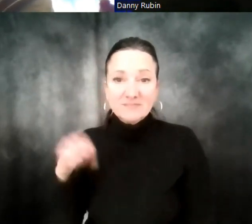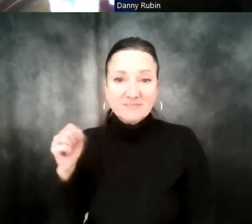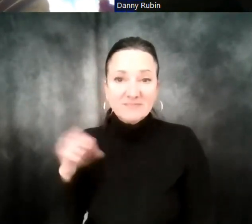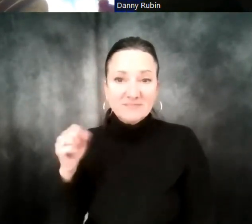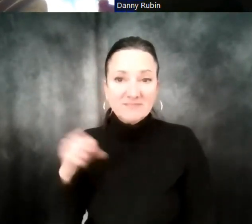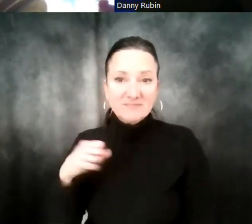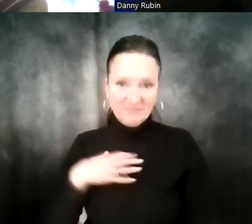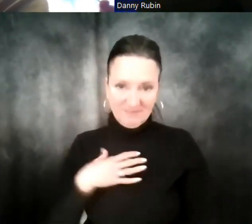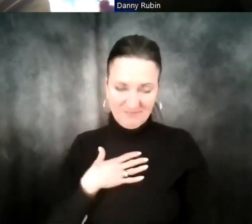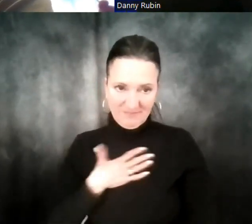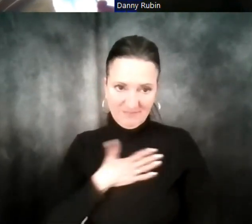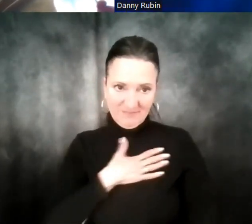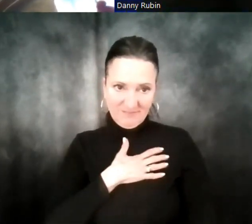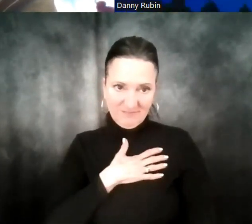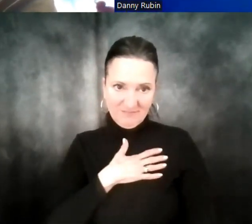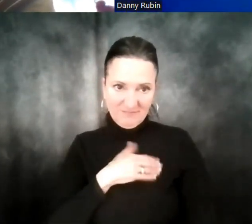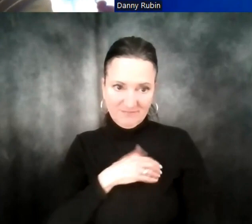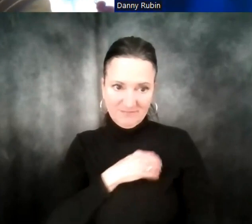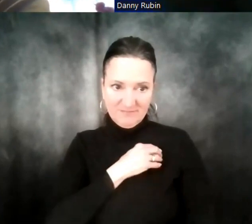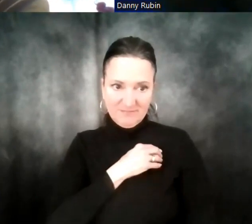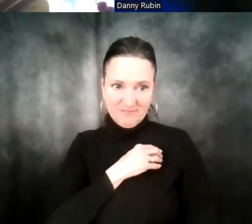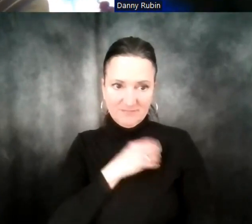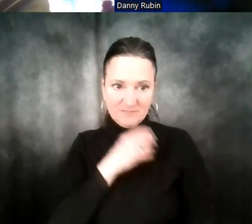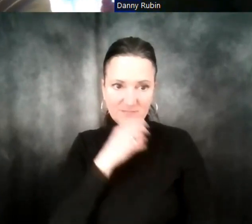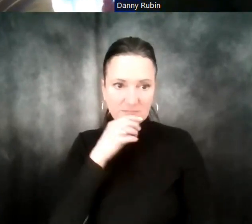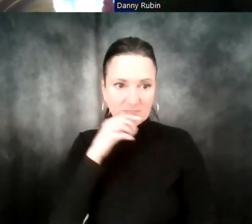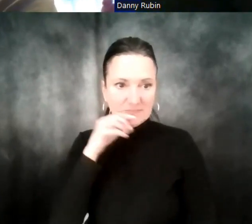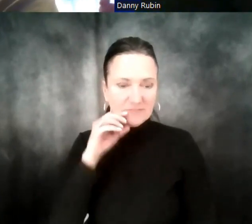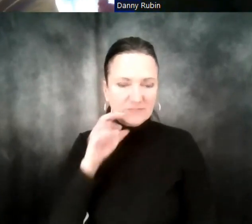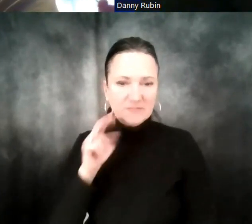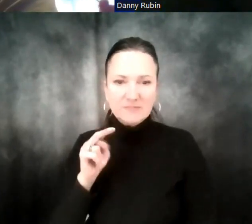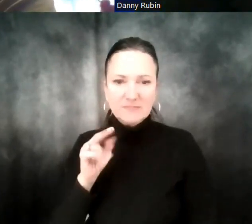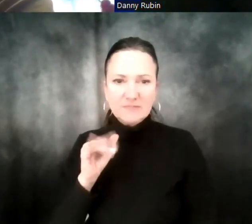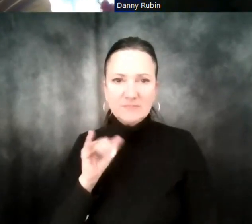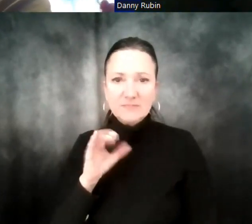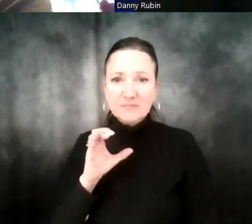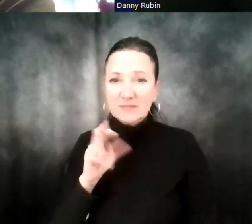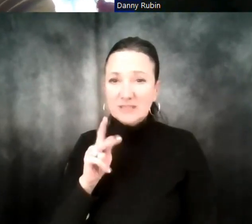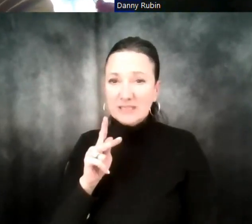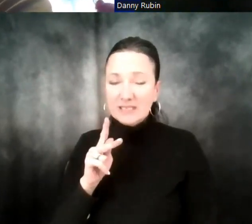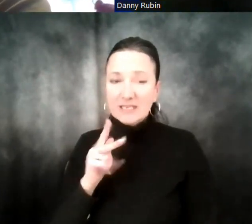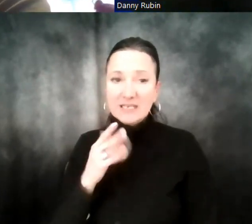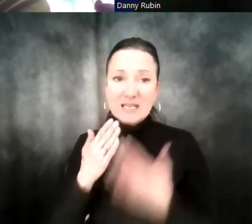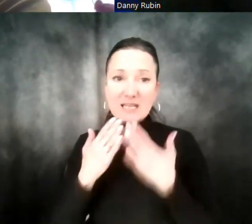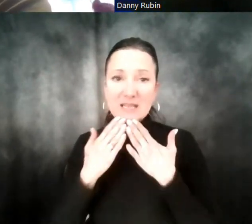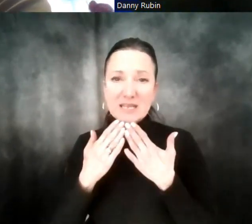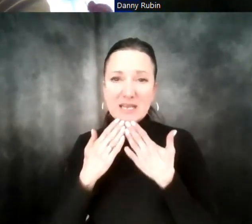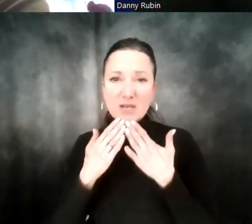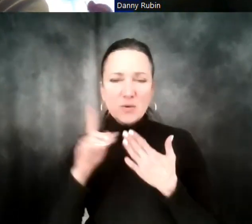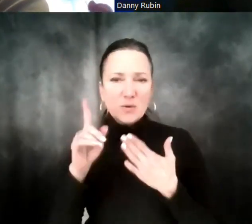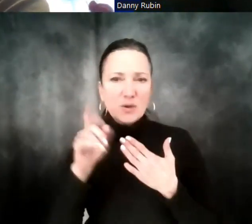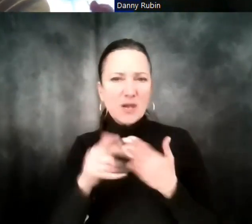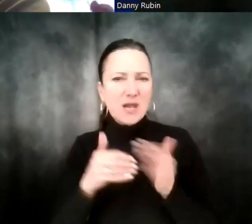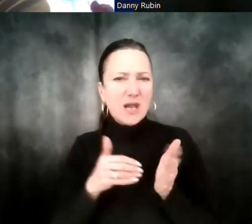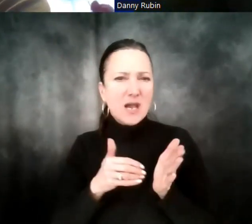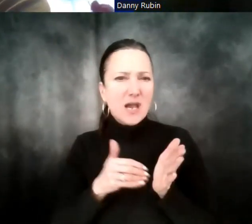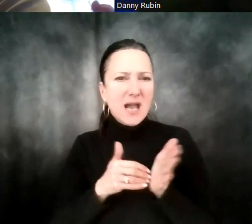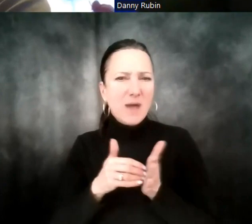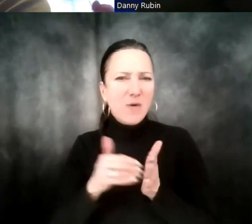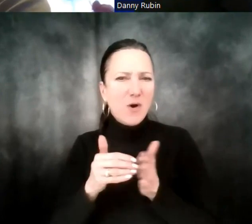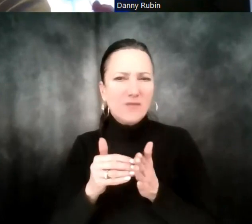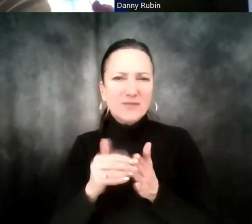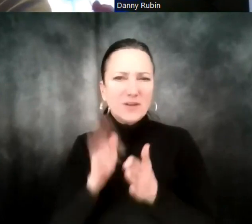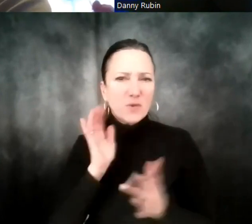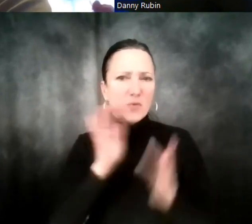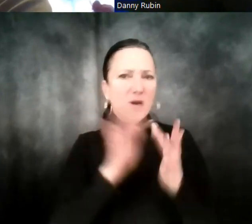and I wanted, Nick, I hope I'm pronouncing it right. Is it Nick Strife? hope I'm pronouncing your last name. Thank you, Nick. He said, how often are you contacting individual accounts?